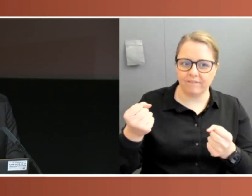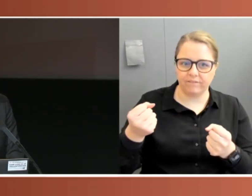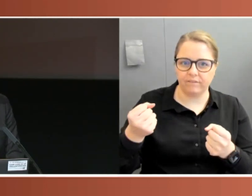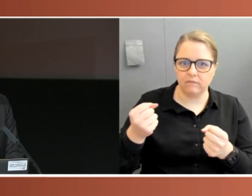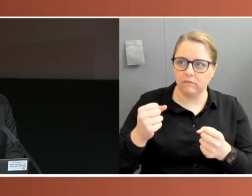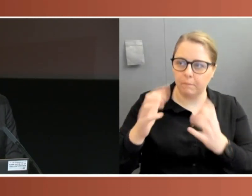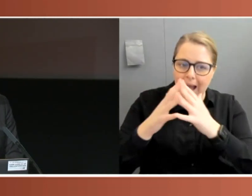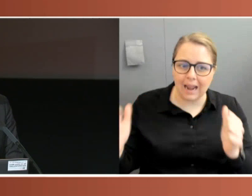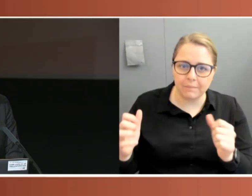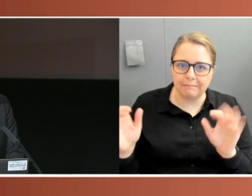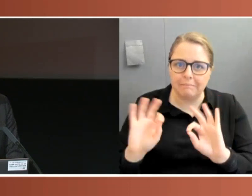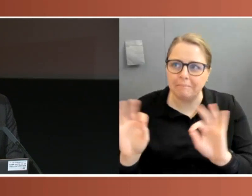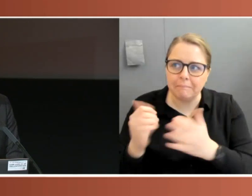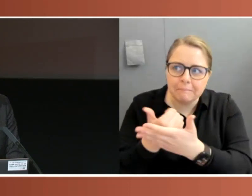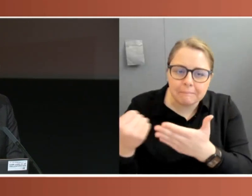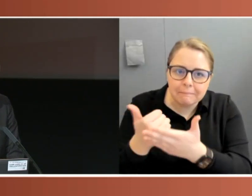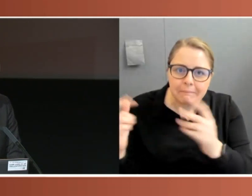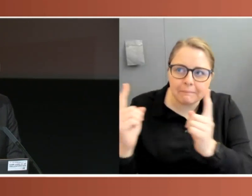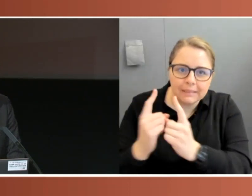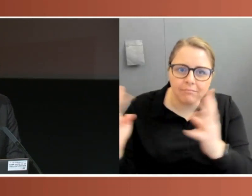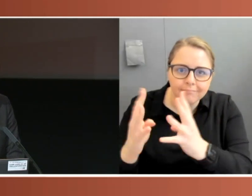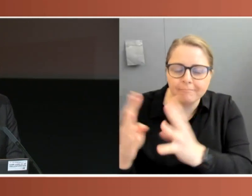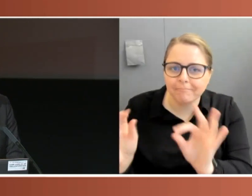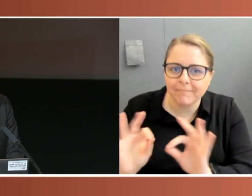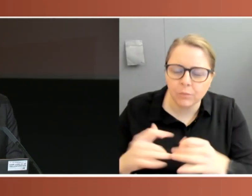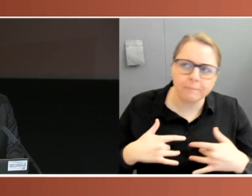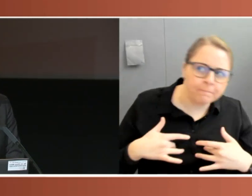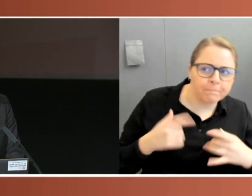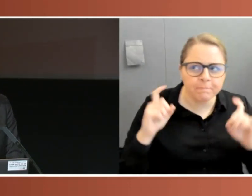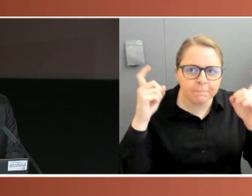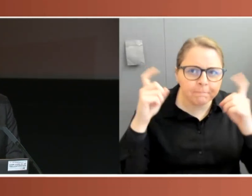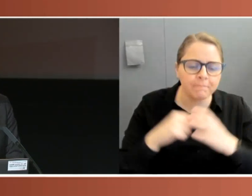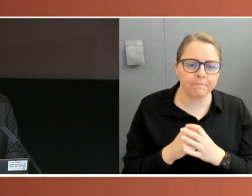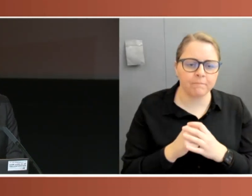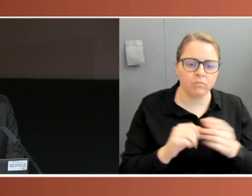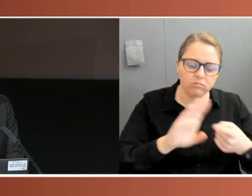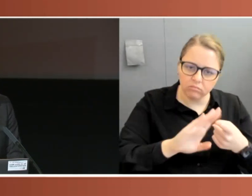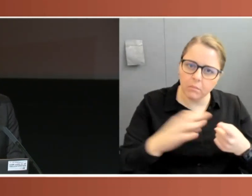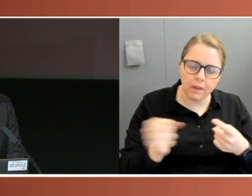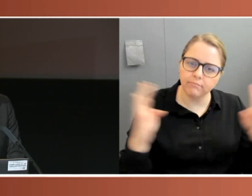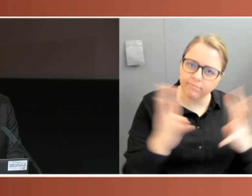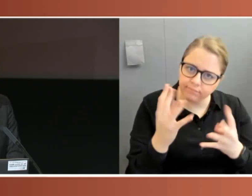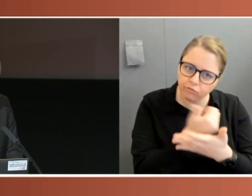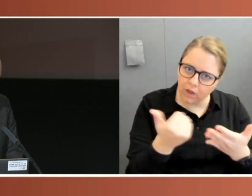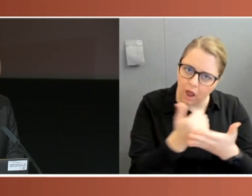had no say over. So we need parliament to meet regularly, and it needs to ensure through that regularity that government has